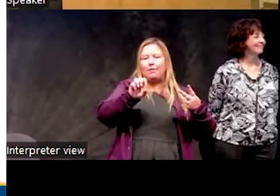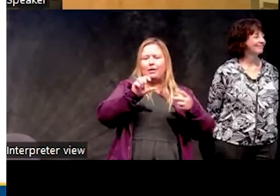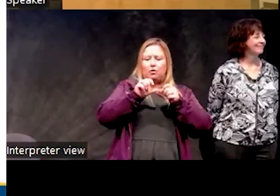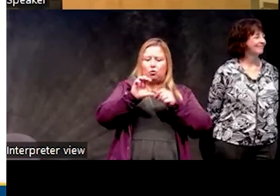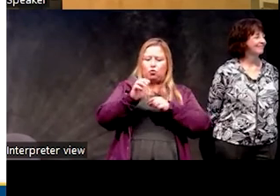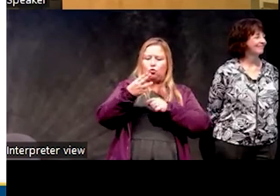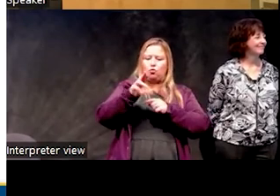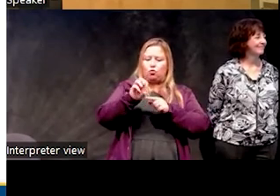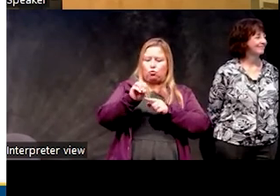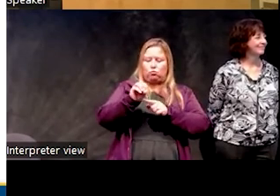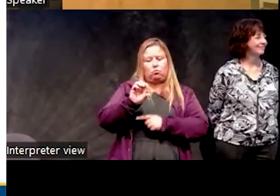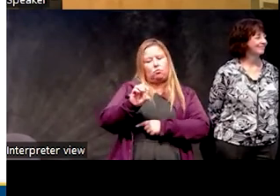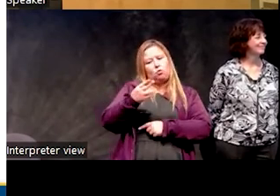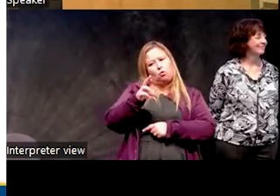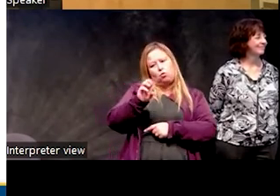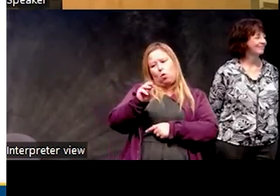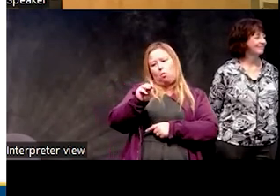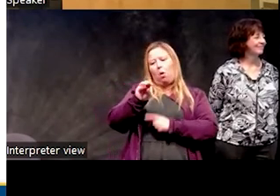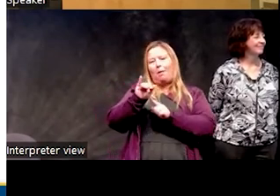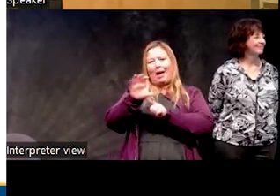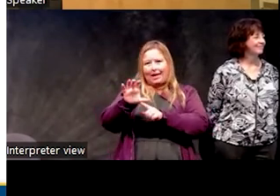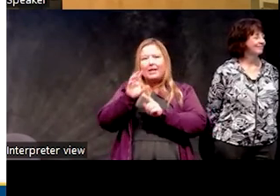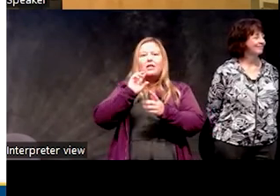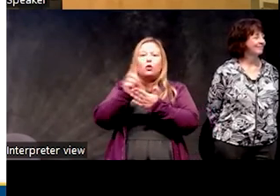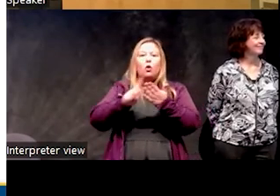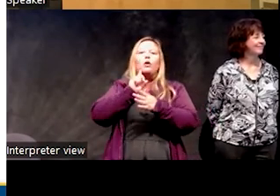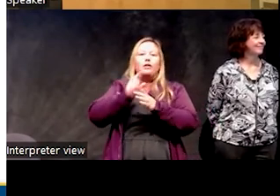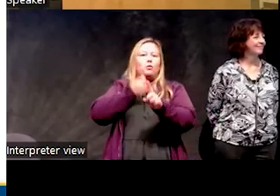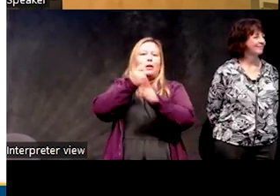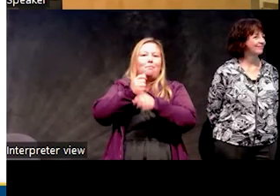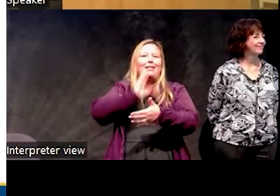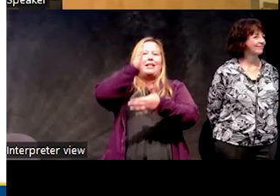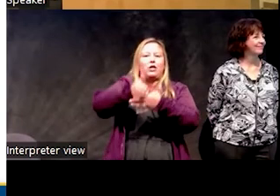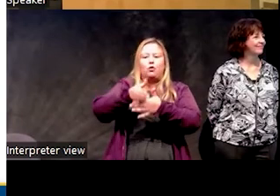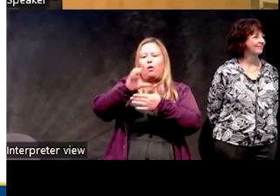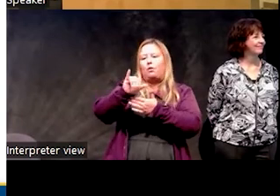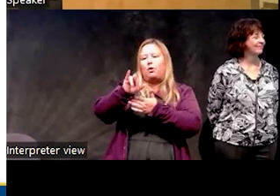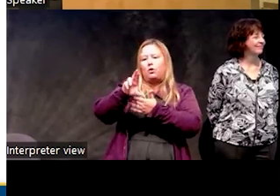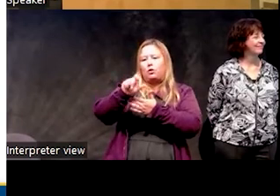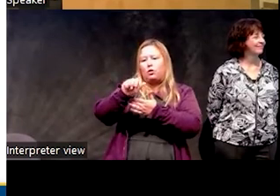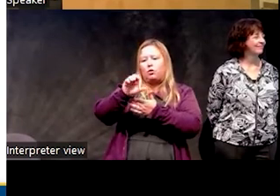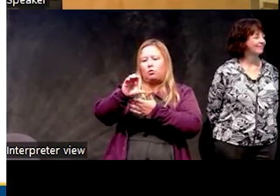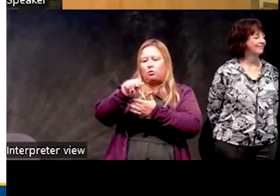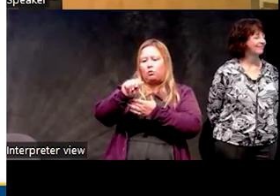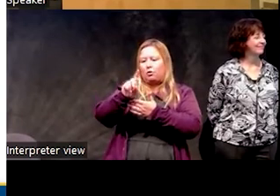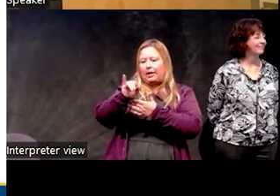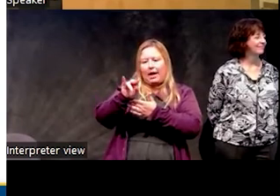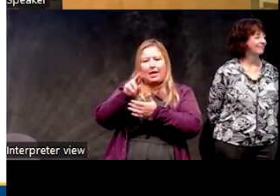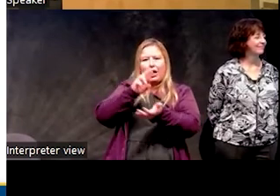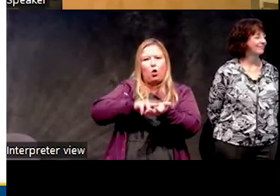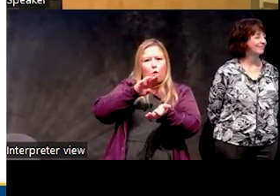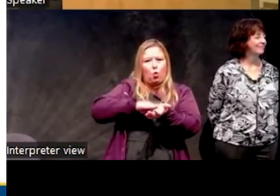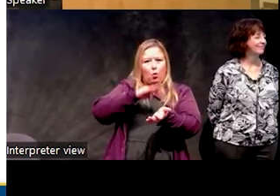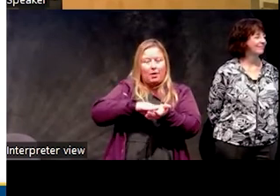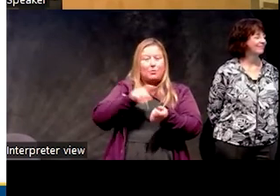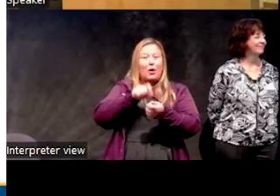um, that, uh, is designed to alter circadian rhythm. However, there's a phased response curve so that if you take it at certain